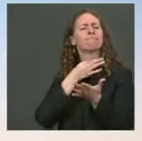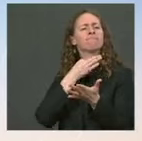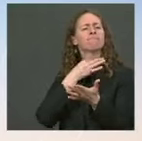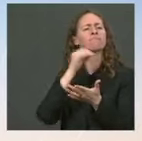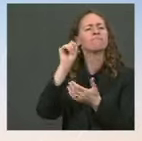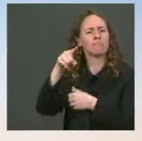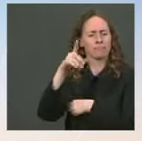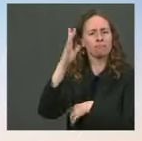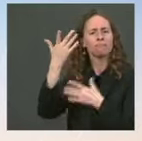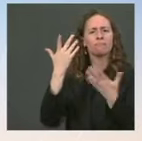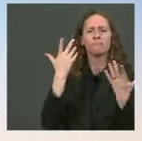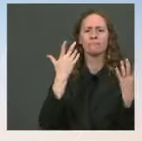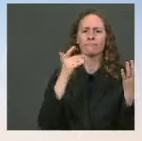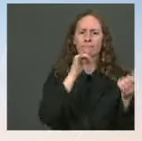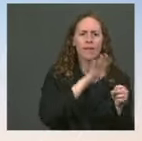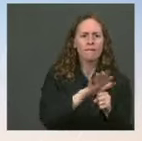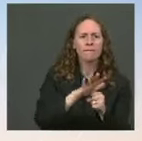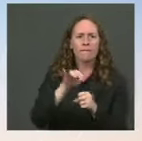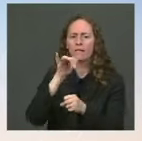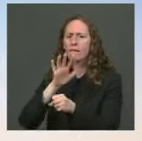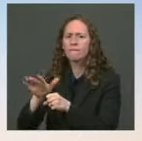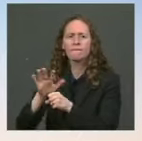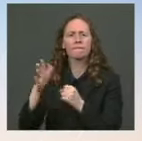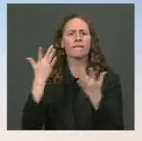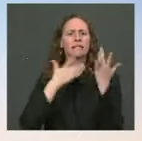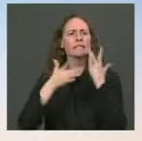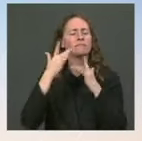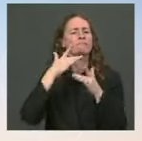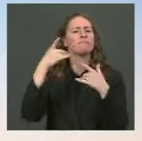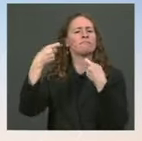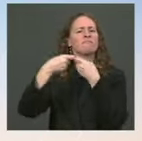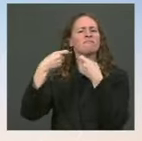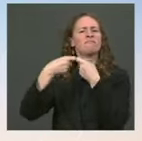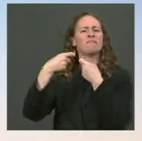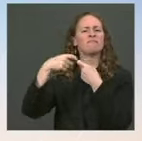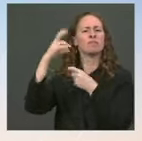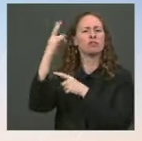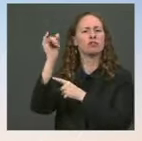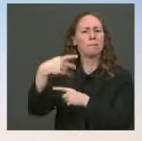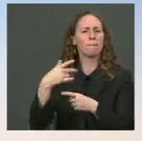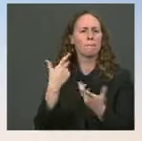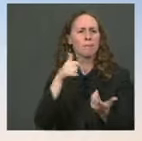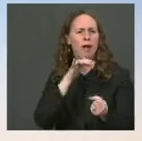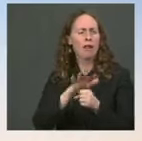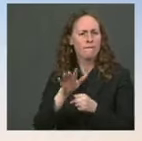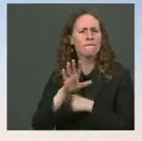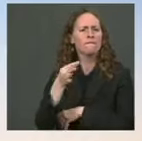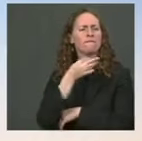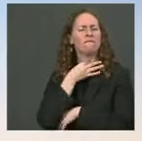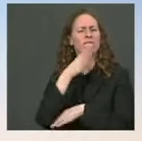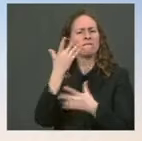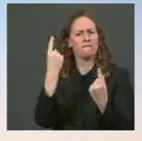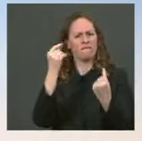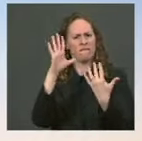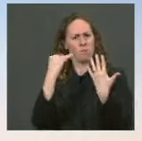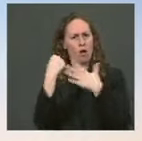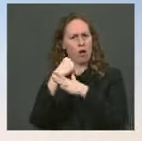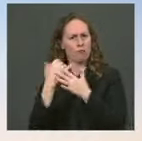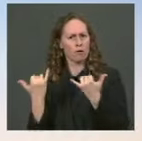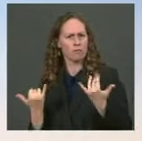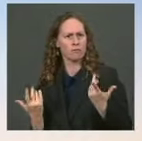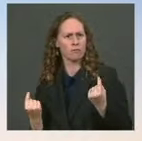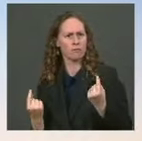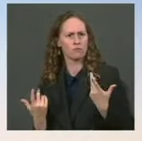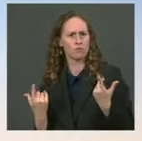semiconductors. What is your, where in your priority list, is getting that broader China competition bill